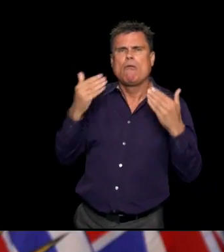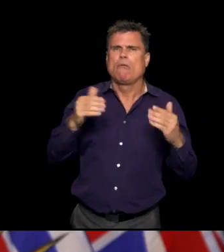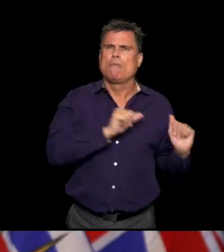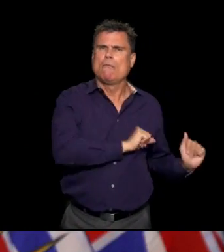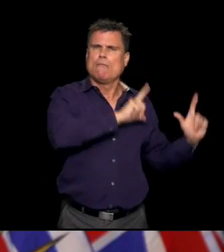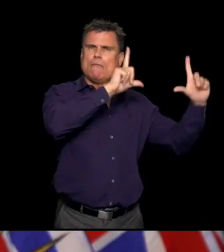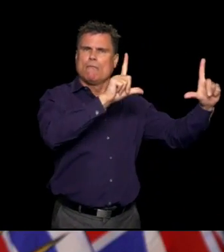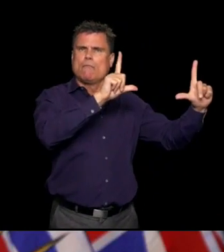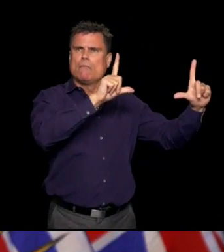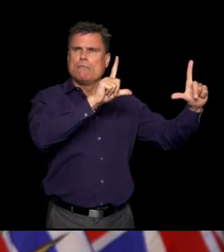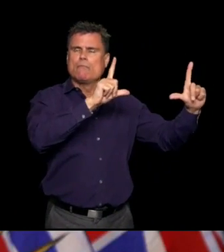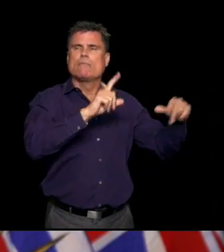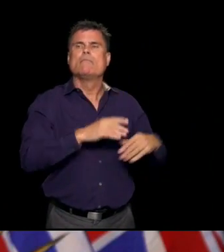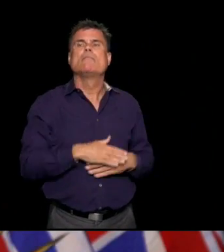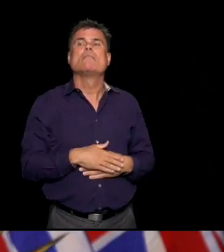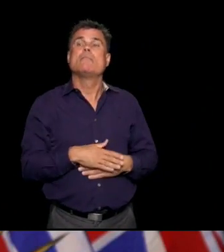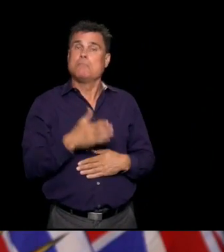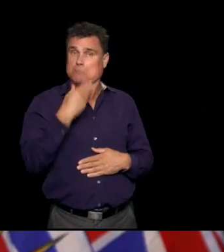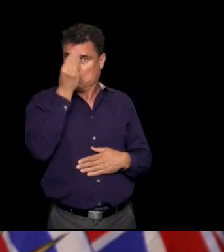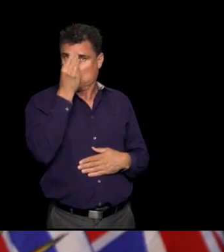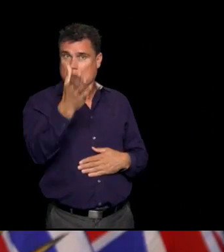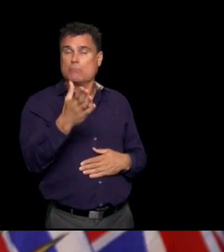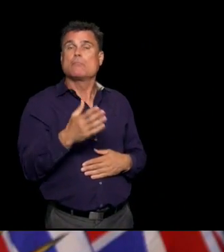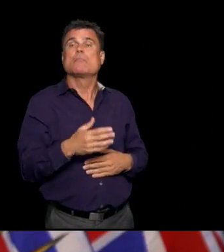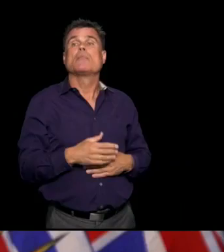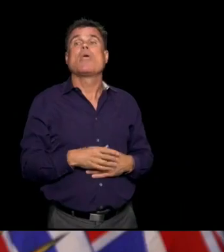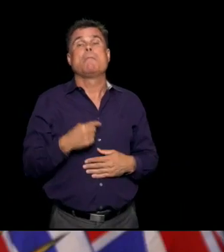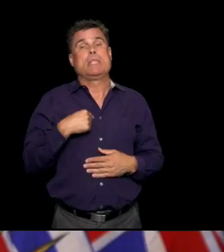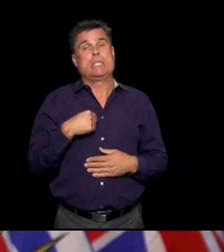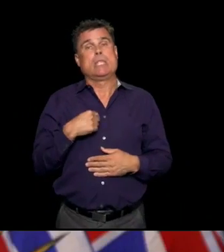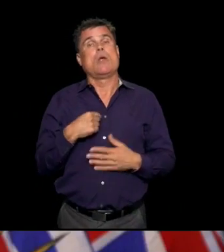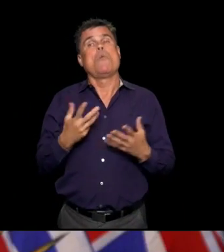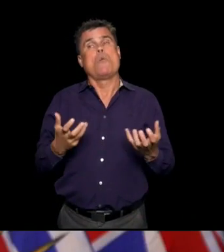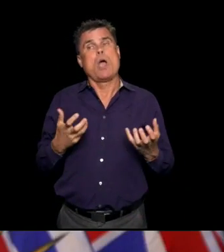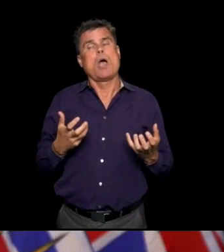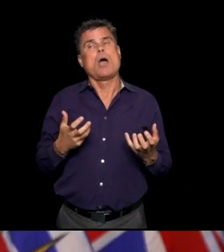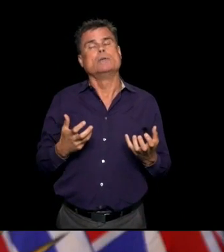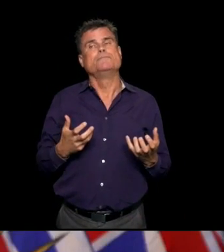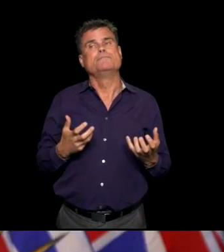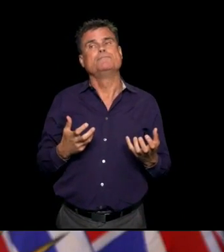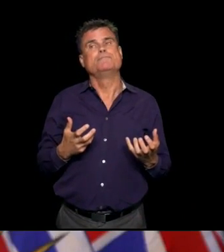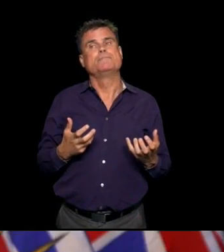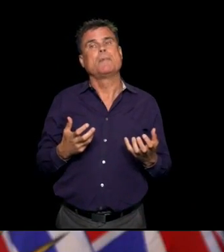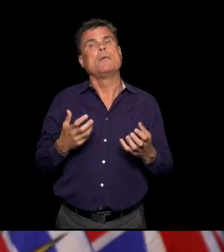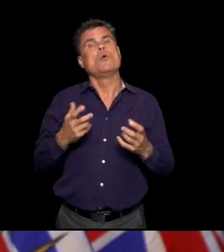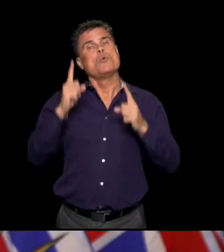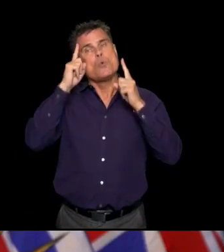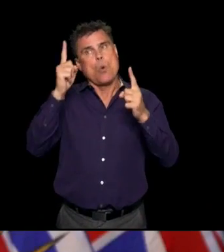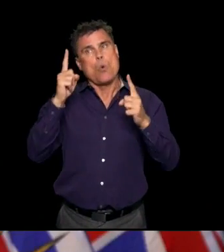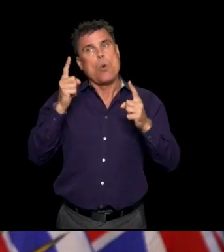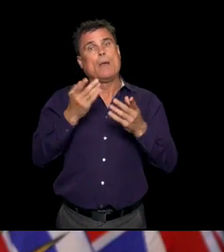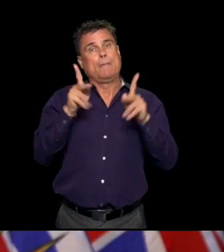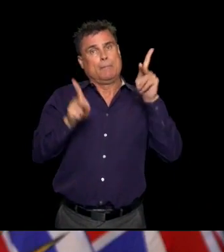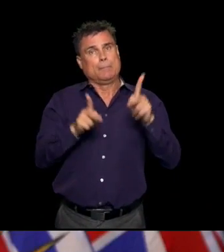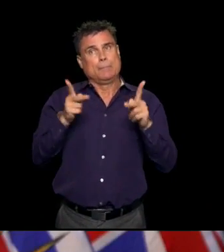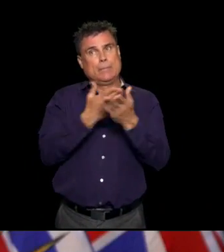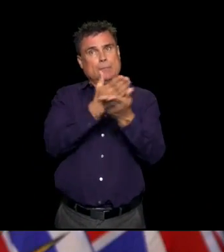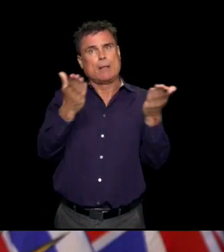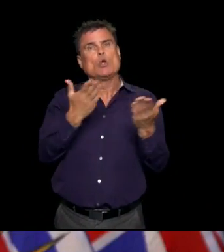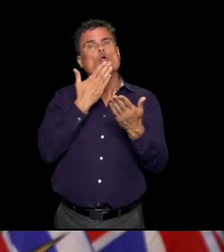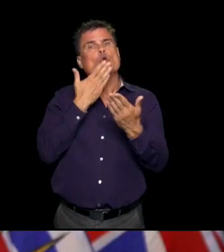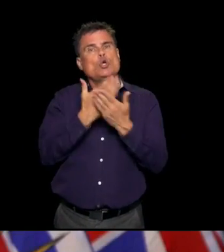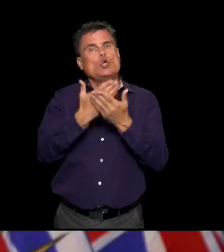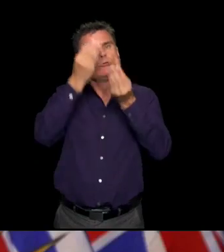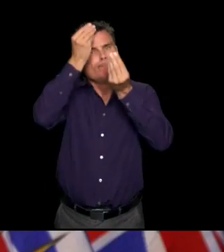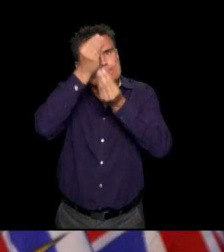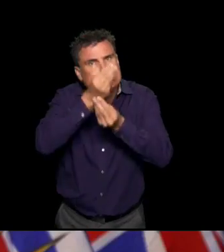said from the very beginning, we want to give as much information as we can to everybody so they know about cases without